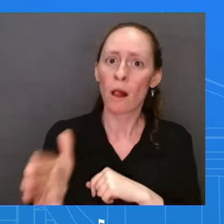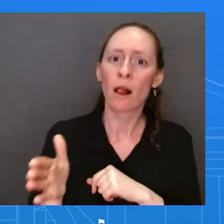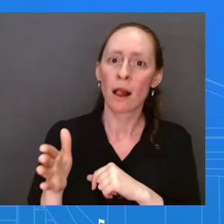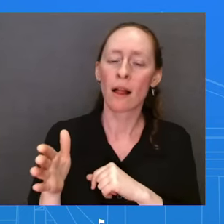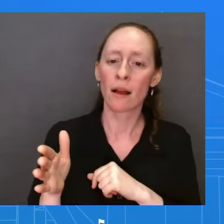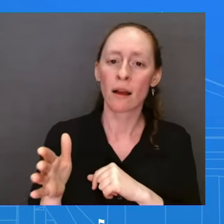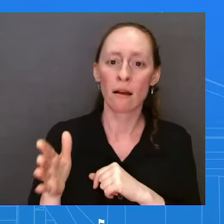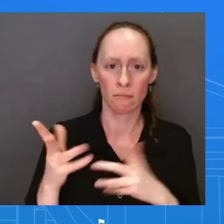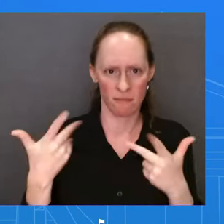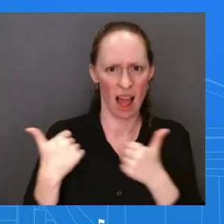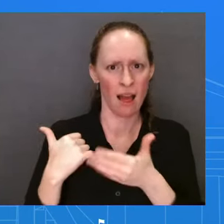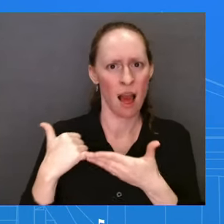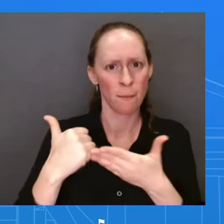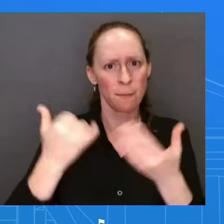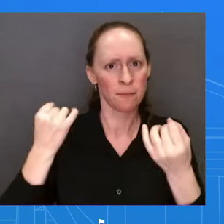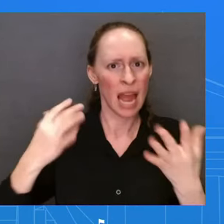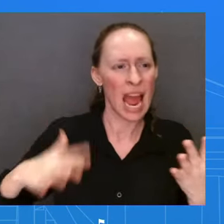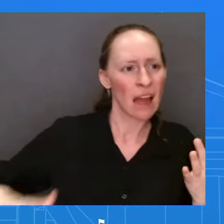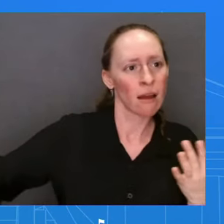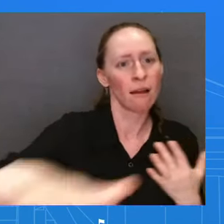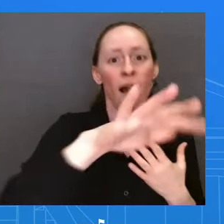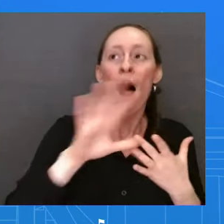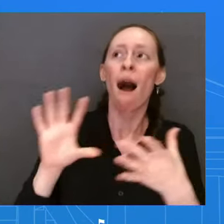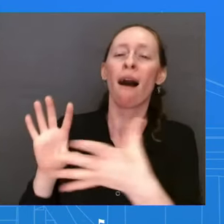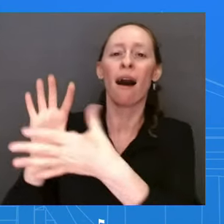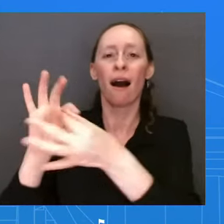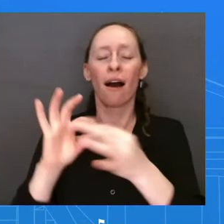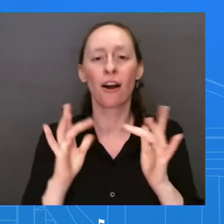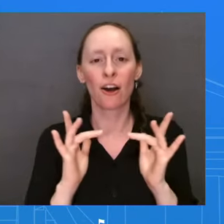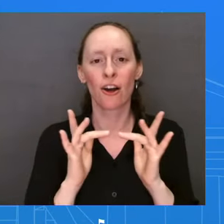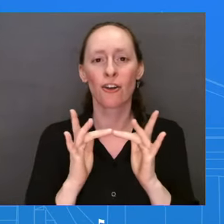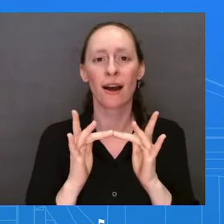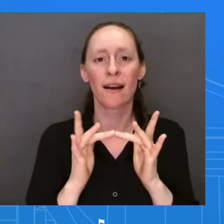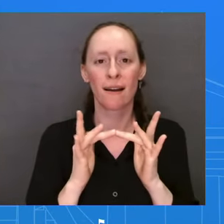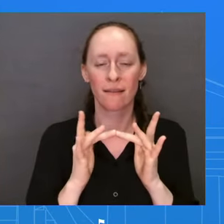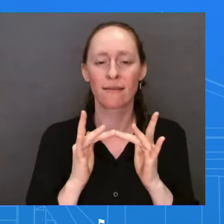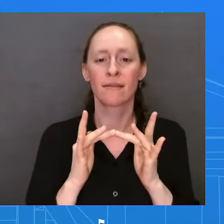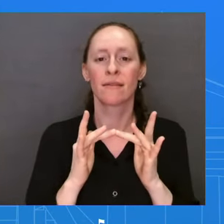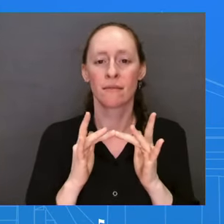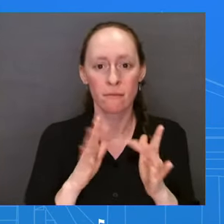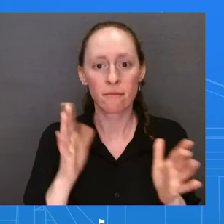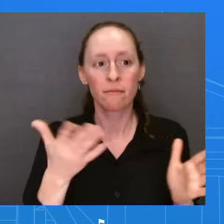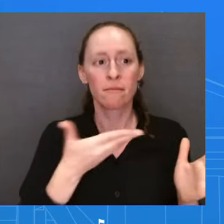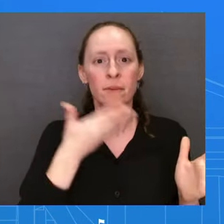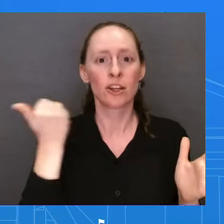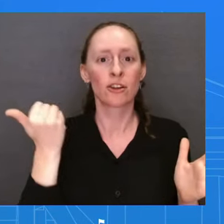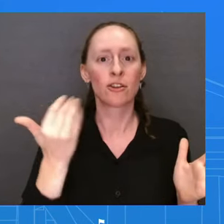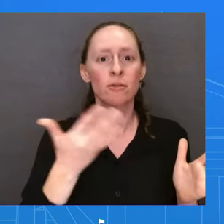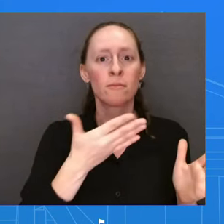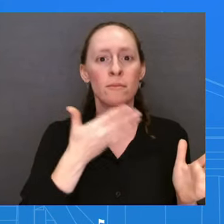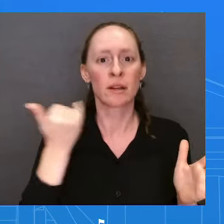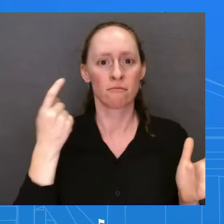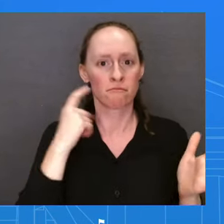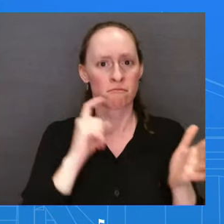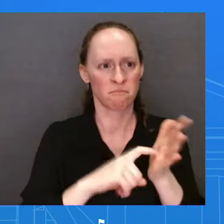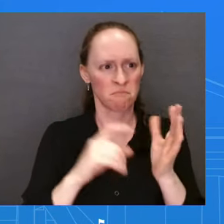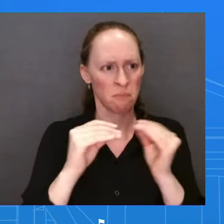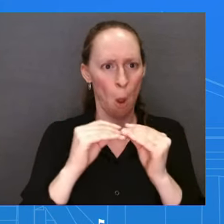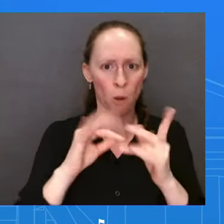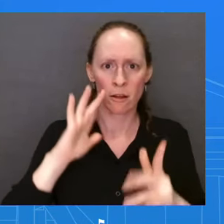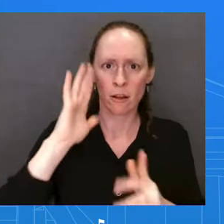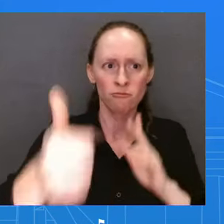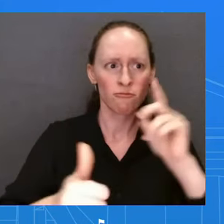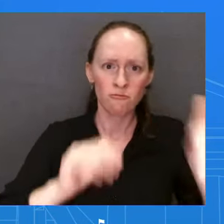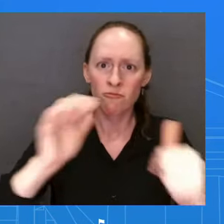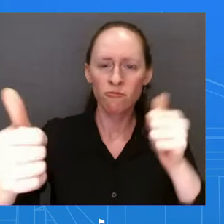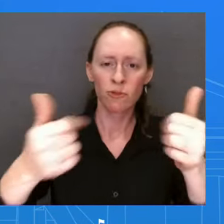as we get farther into implementation, people are going to continue to feel that, they're going to continue to see that, and they're going to continue to hear from this President